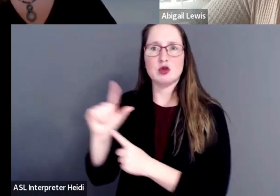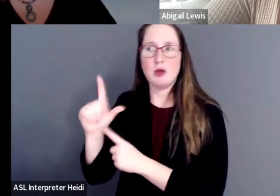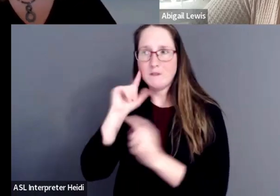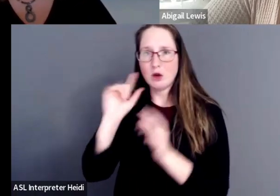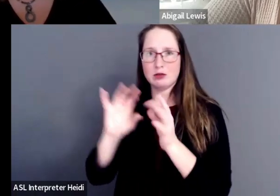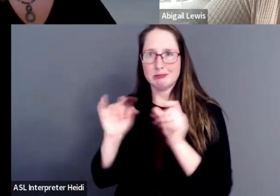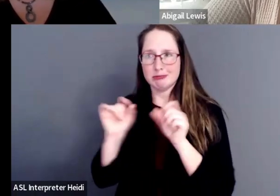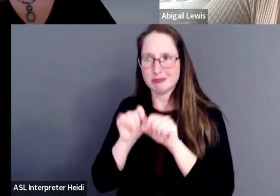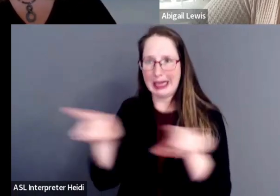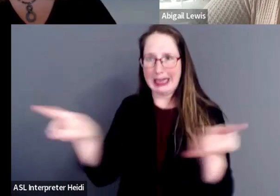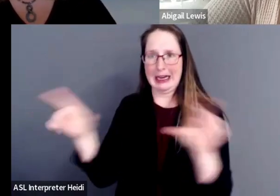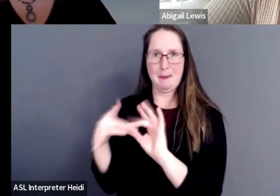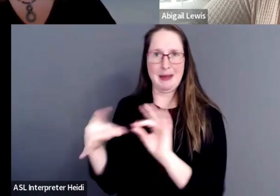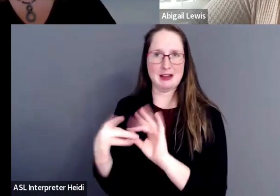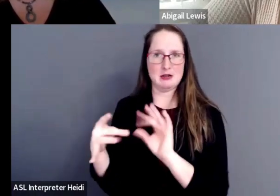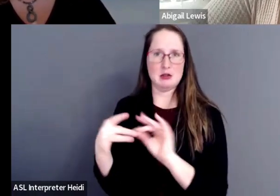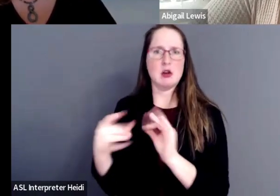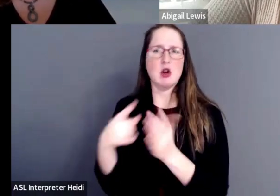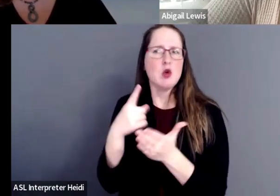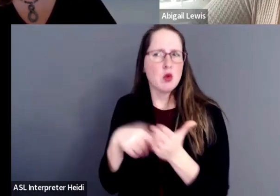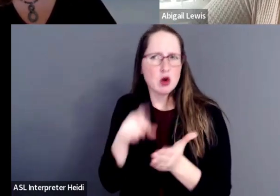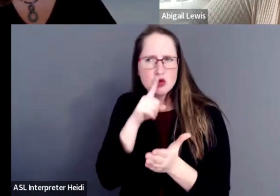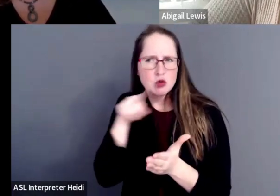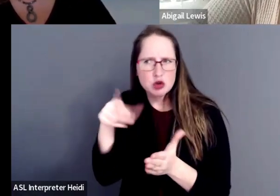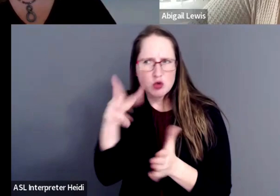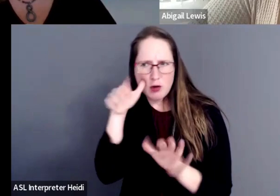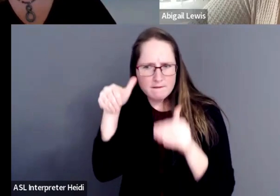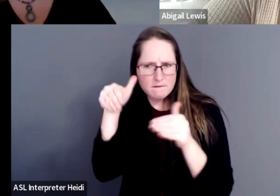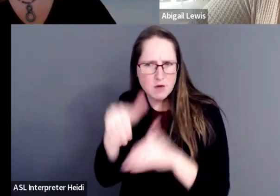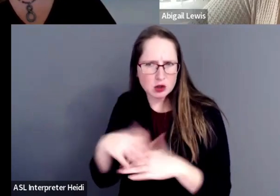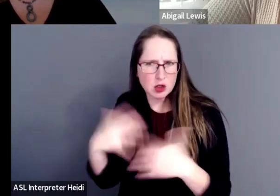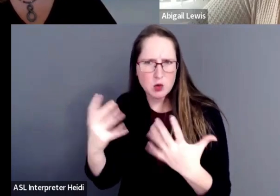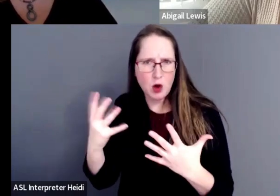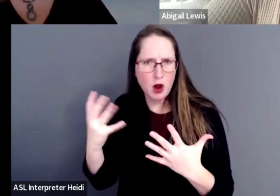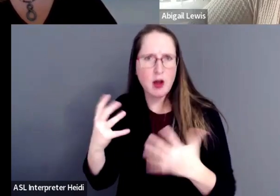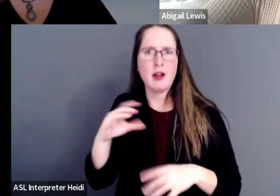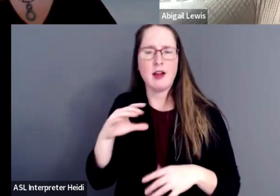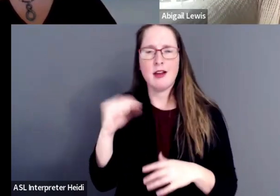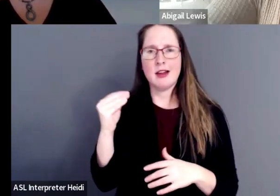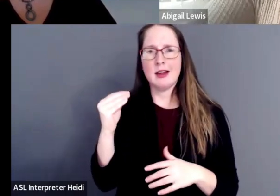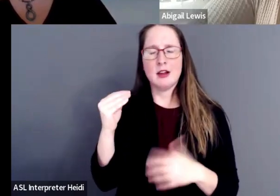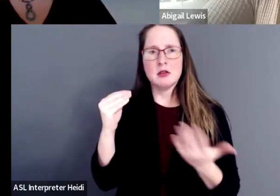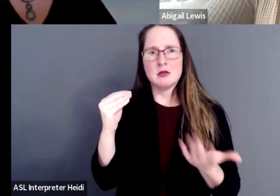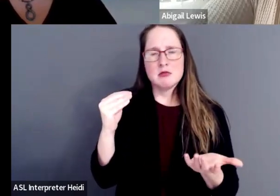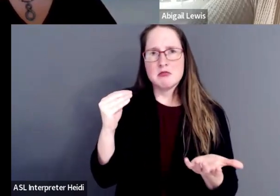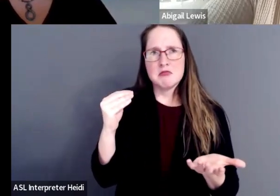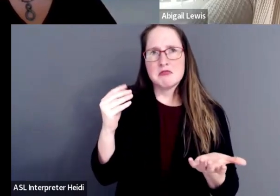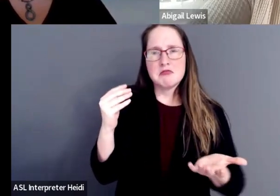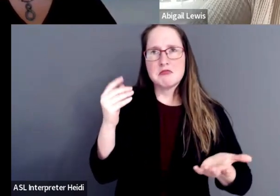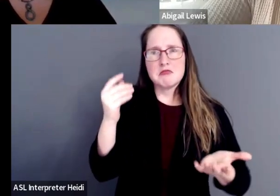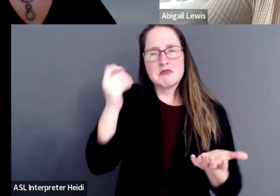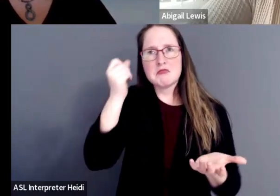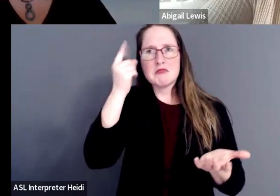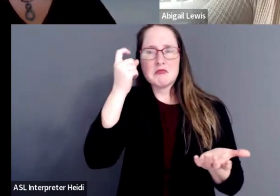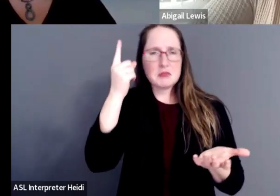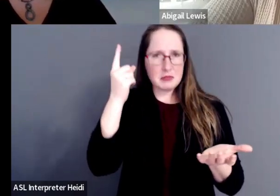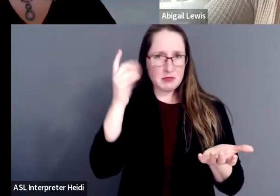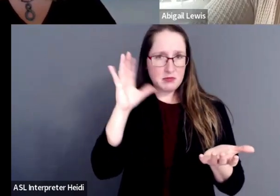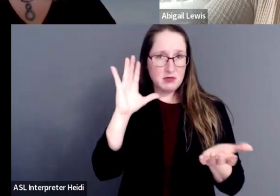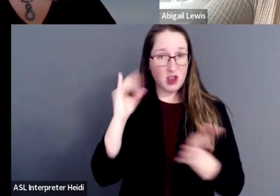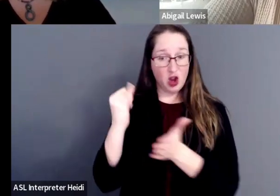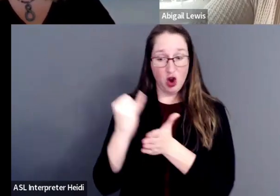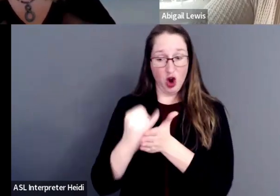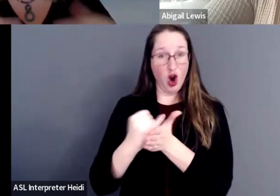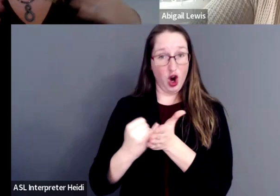and what is it that you really want to focus on. And I think that art as